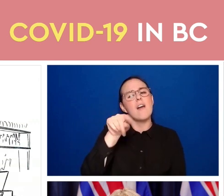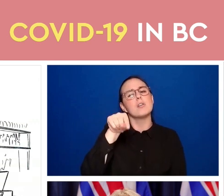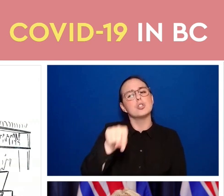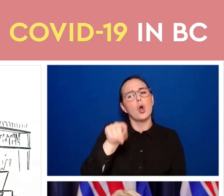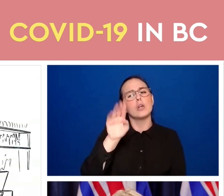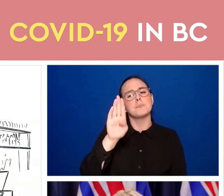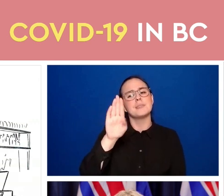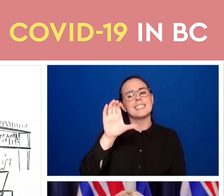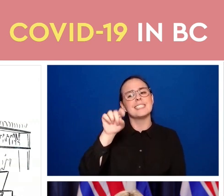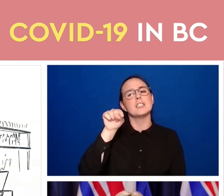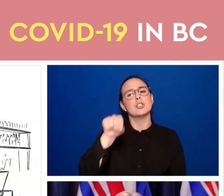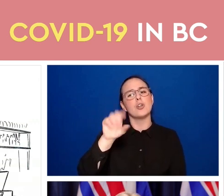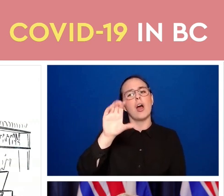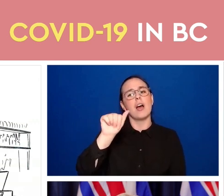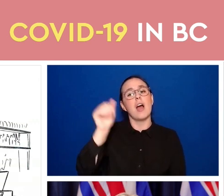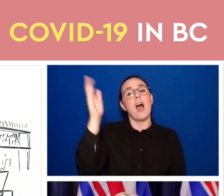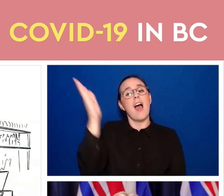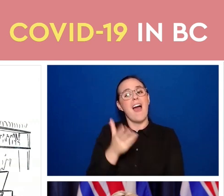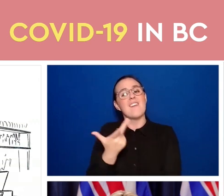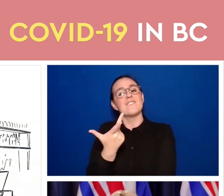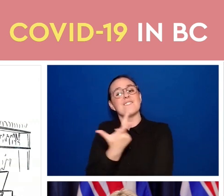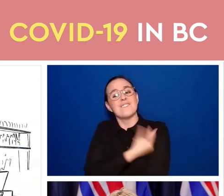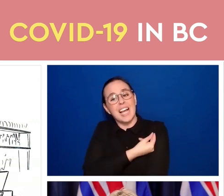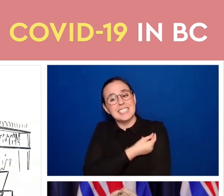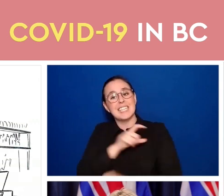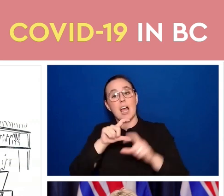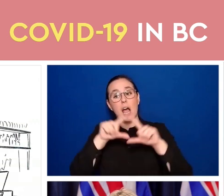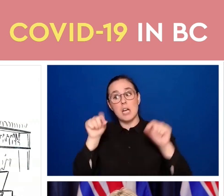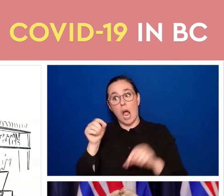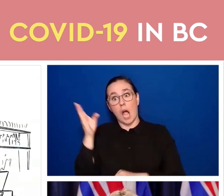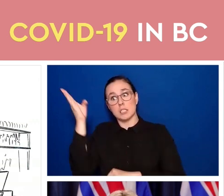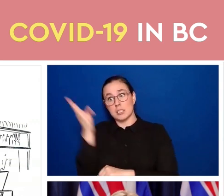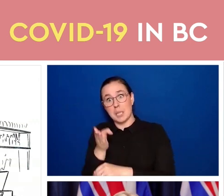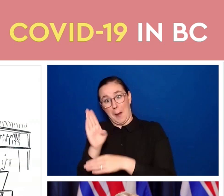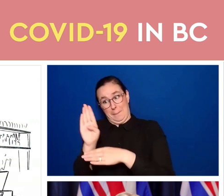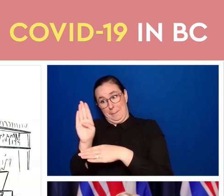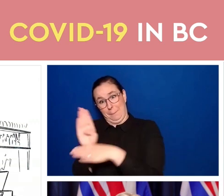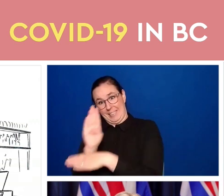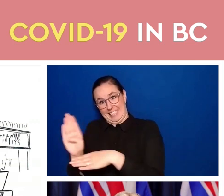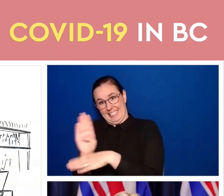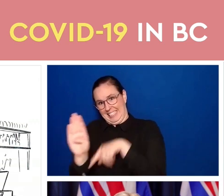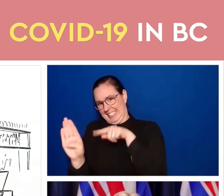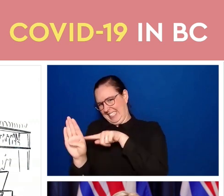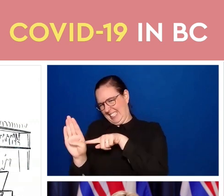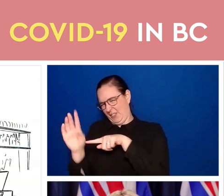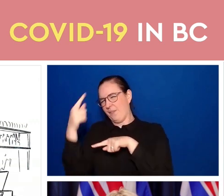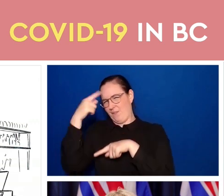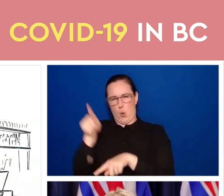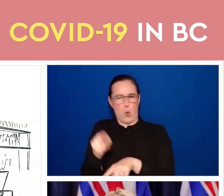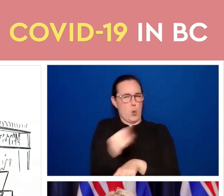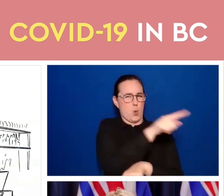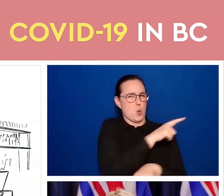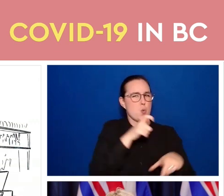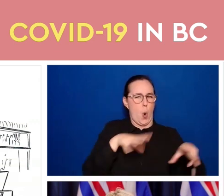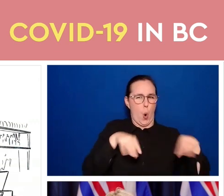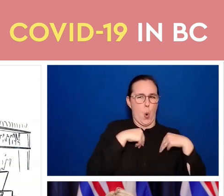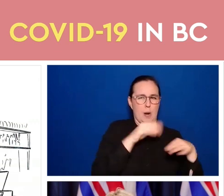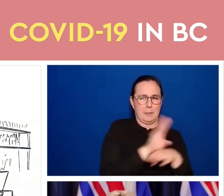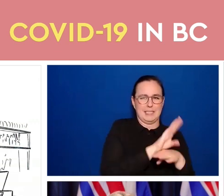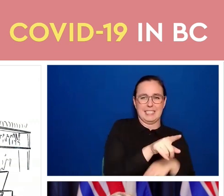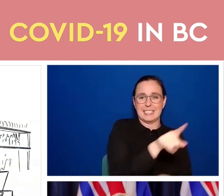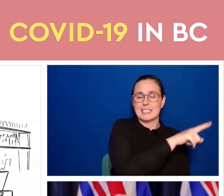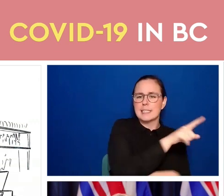And we encourage businesses to reach out to their associations and to go online to get more